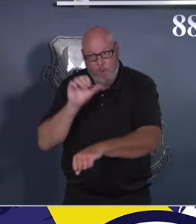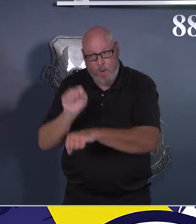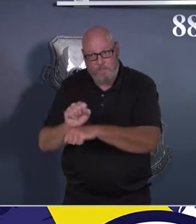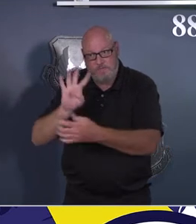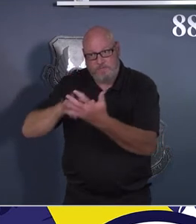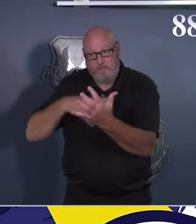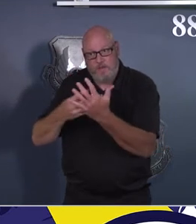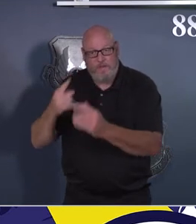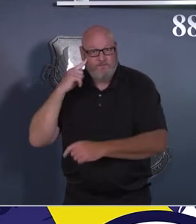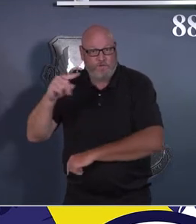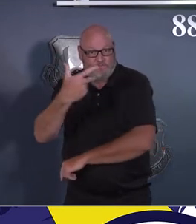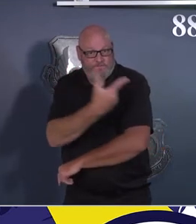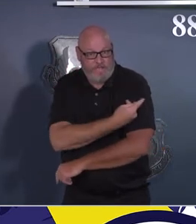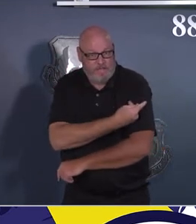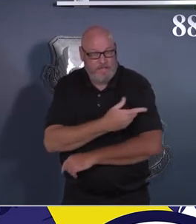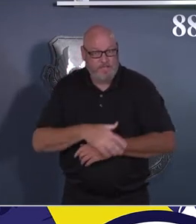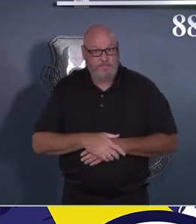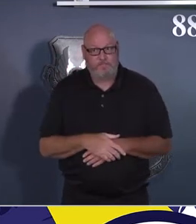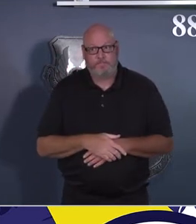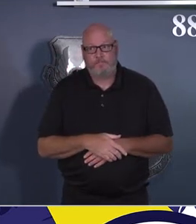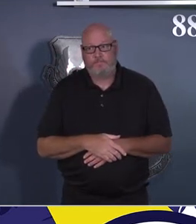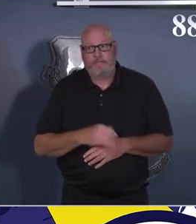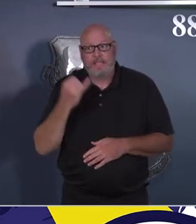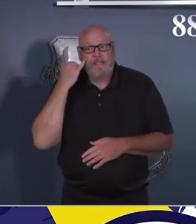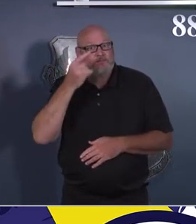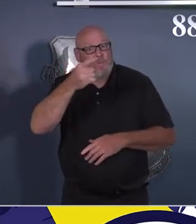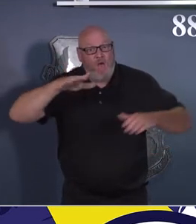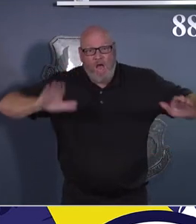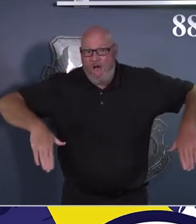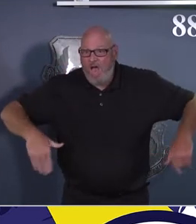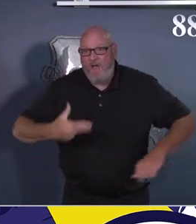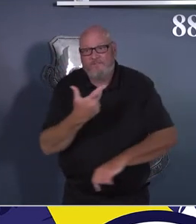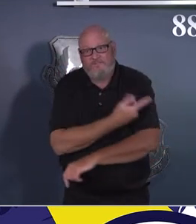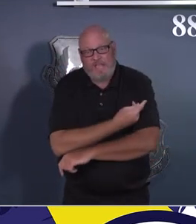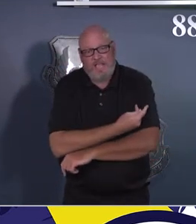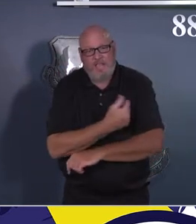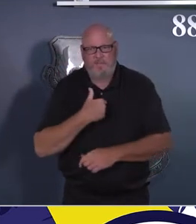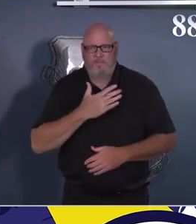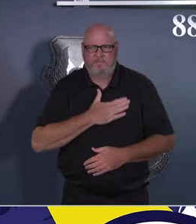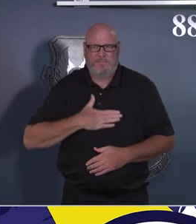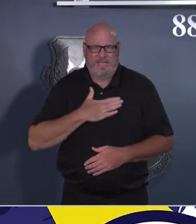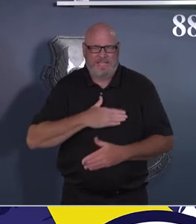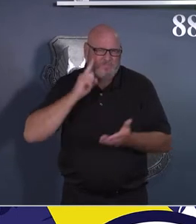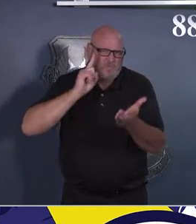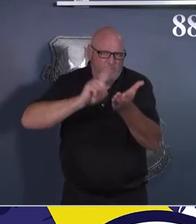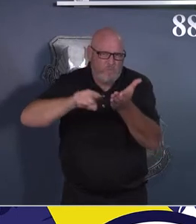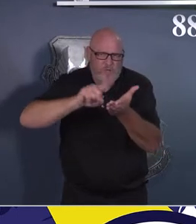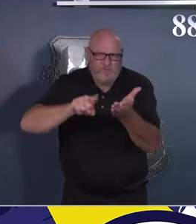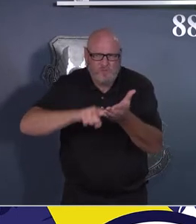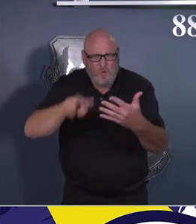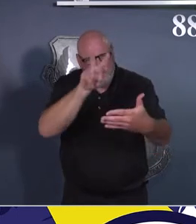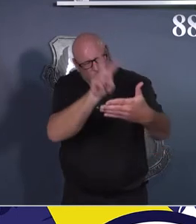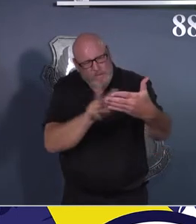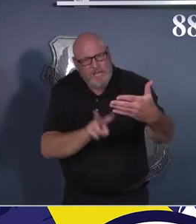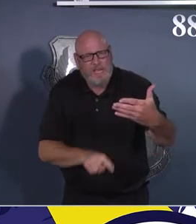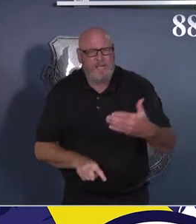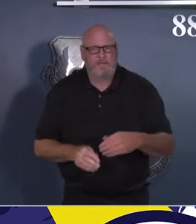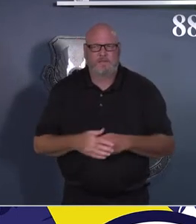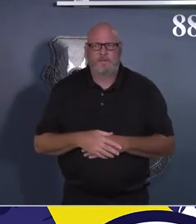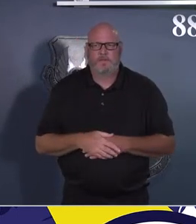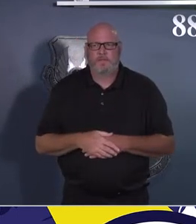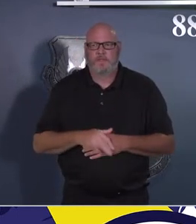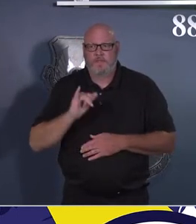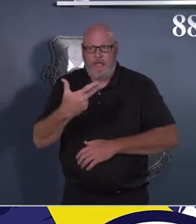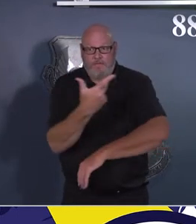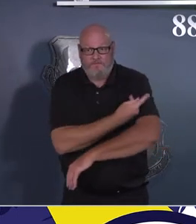various vaccine options. Vaccines have proven to work. Over 99% of deaths and 97% of hospitalizations are